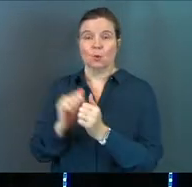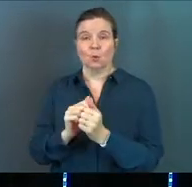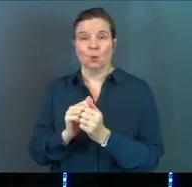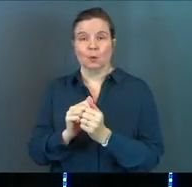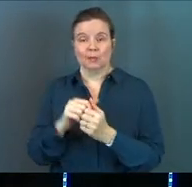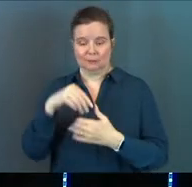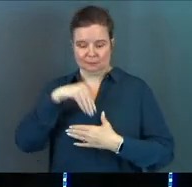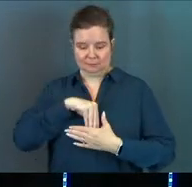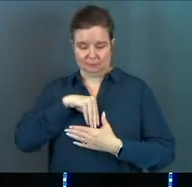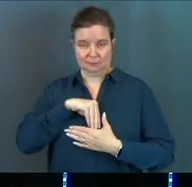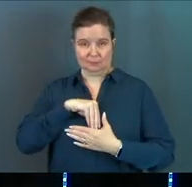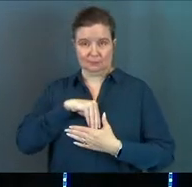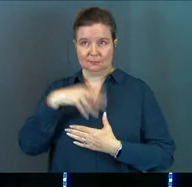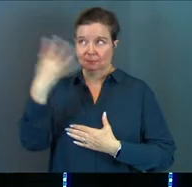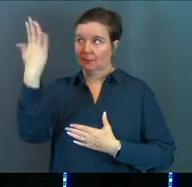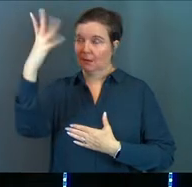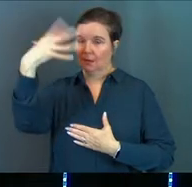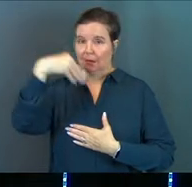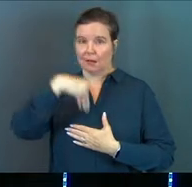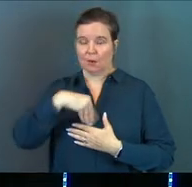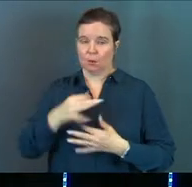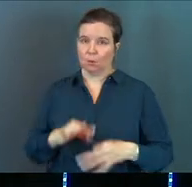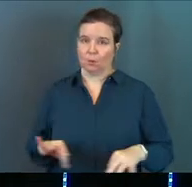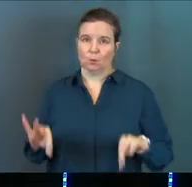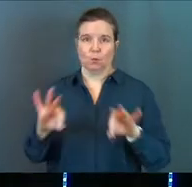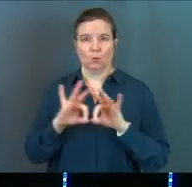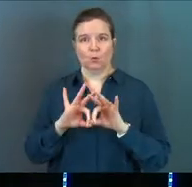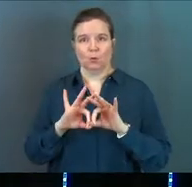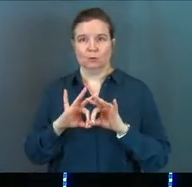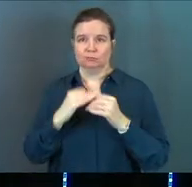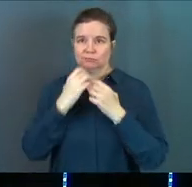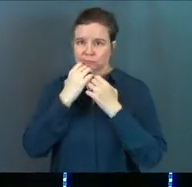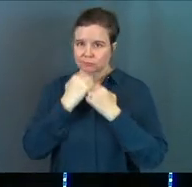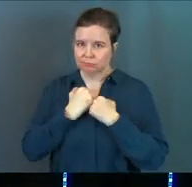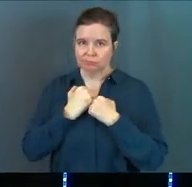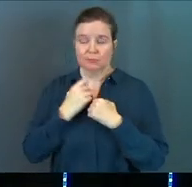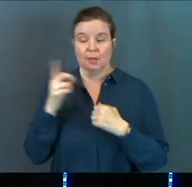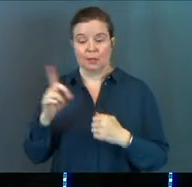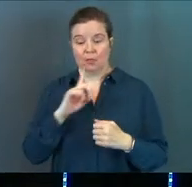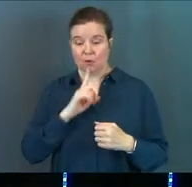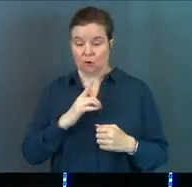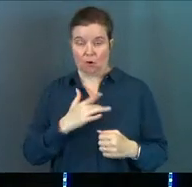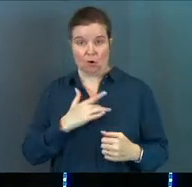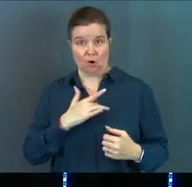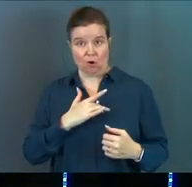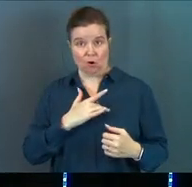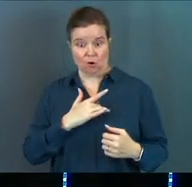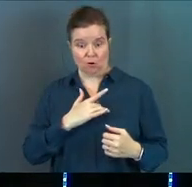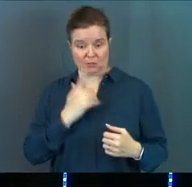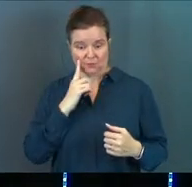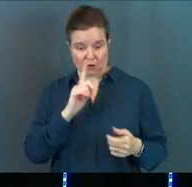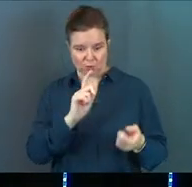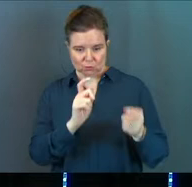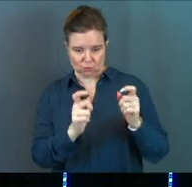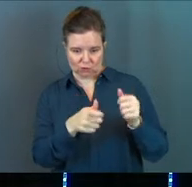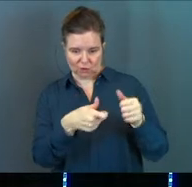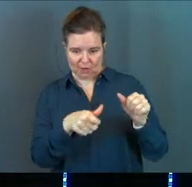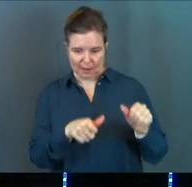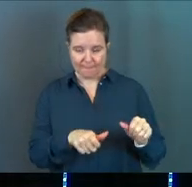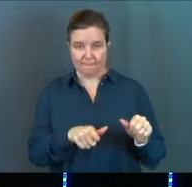uncalculable worth and value. And they are hearts for us to shape,